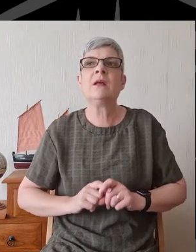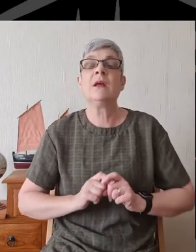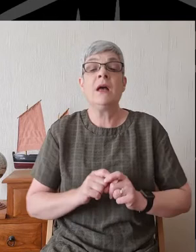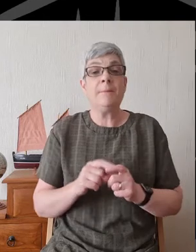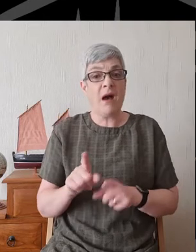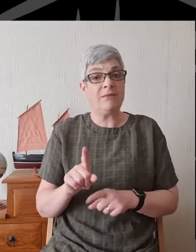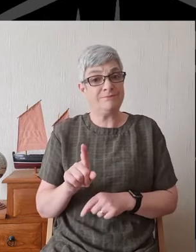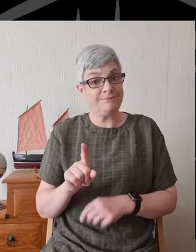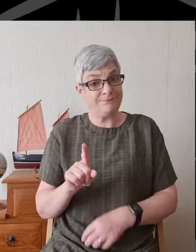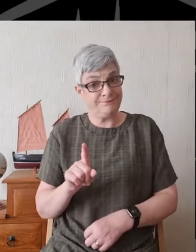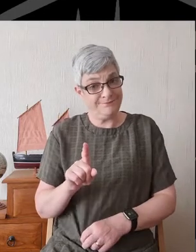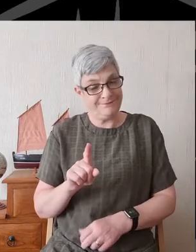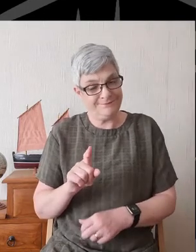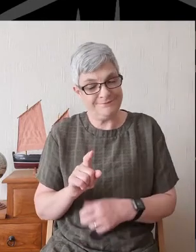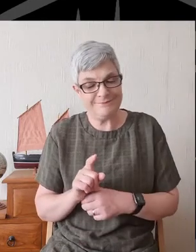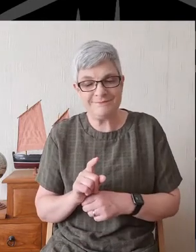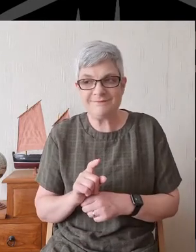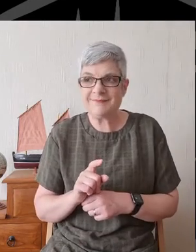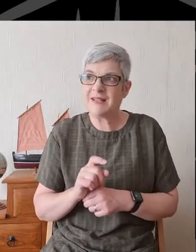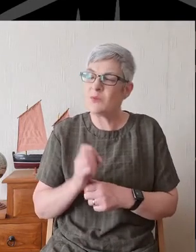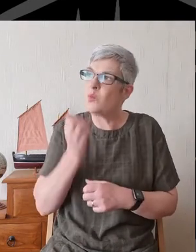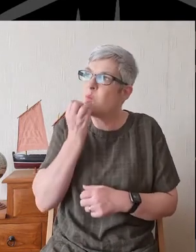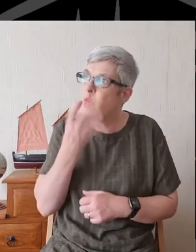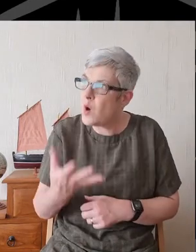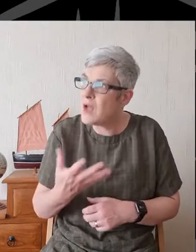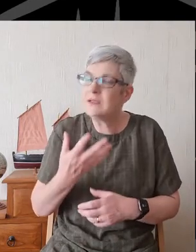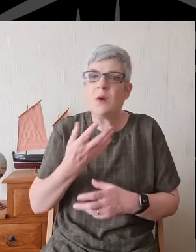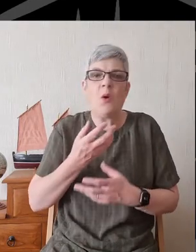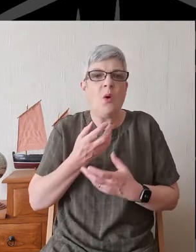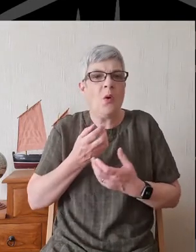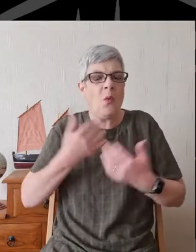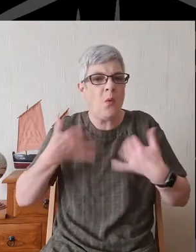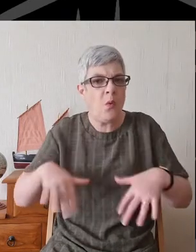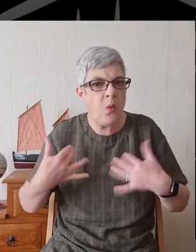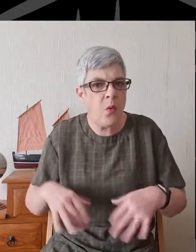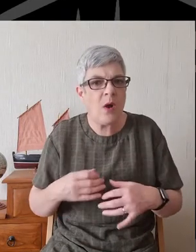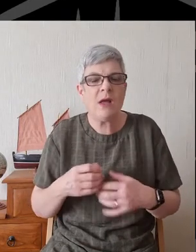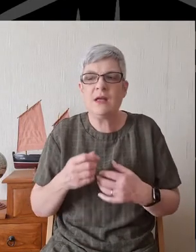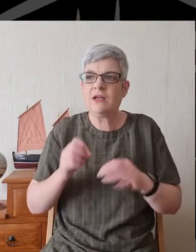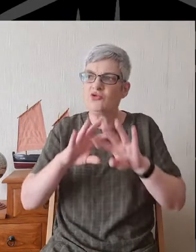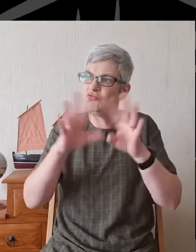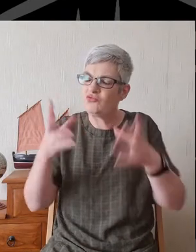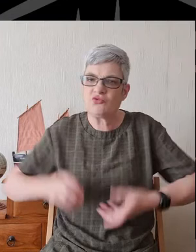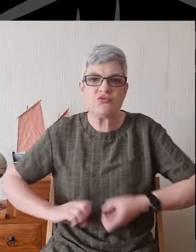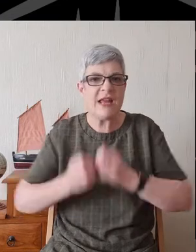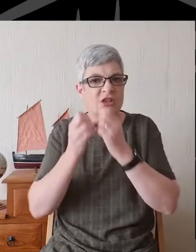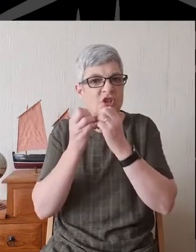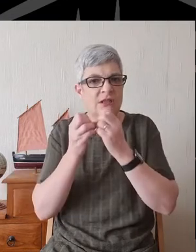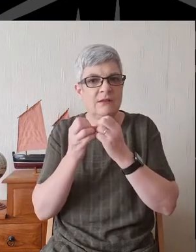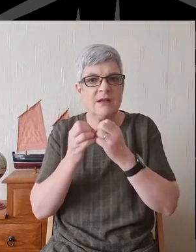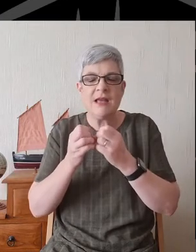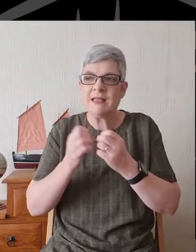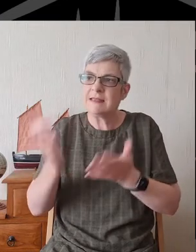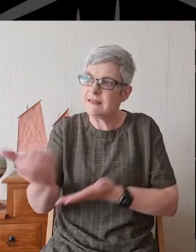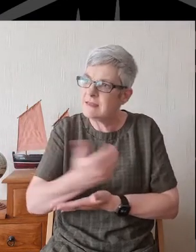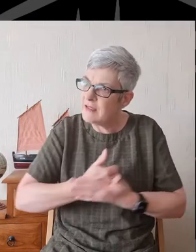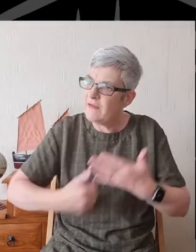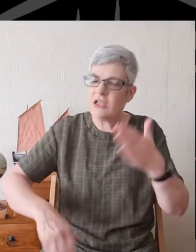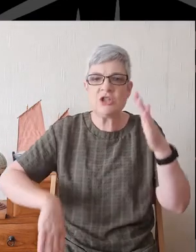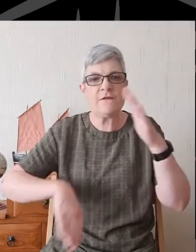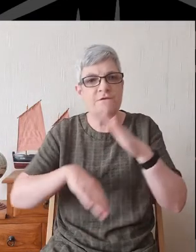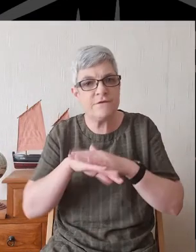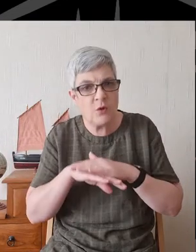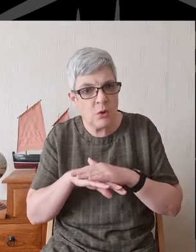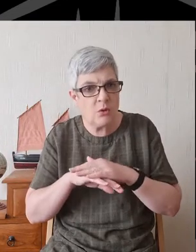And yet, Lord, despite the wonder and beauty of your creation, despite the fullness of your salvation, despite your